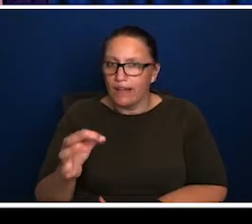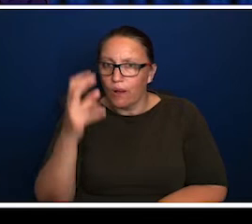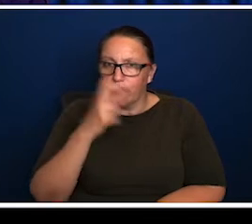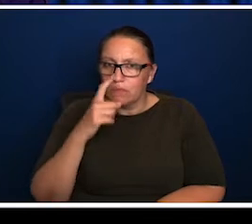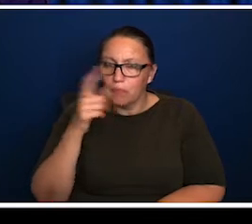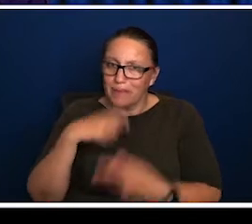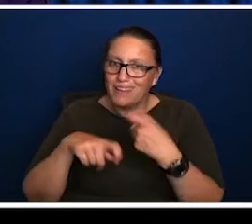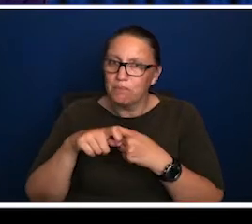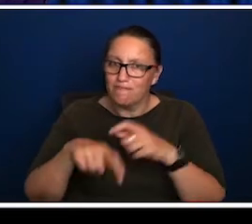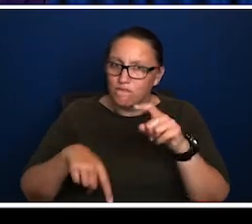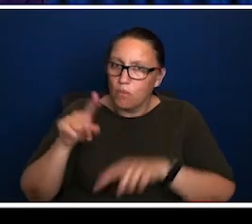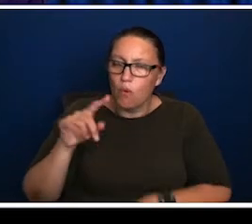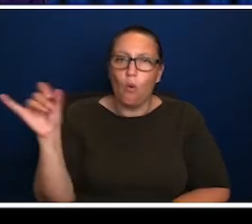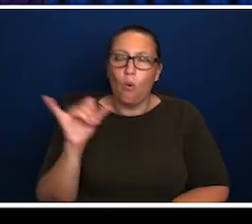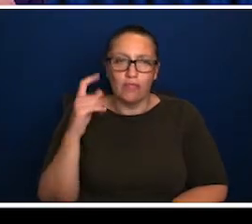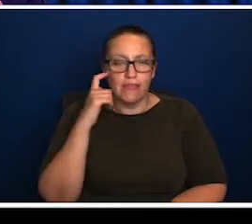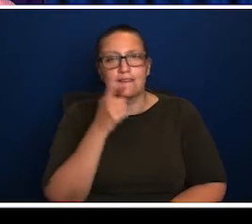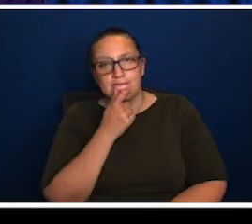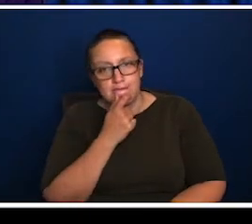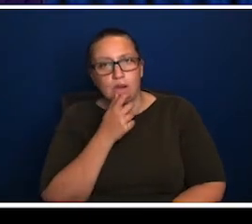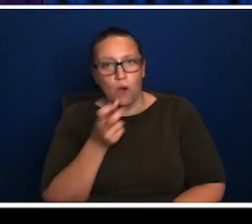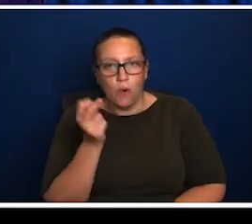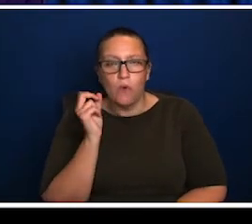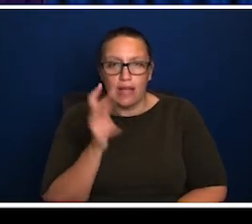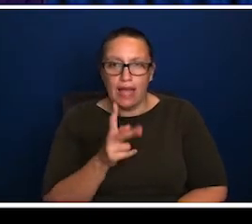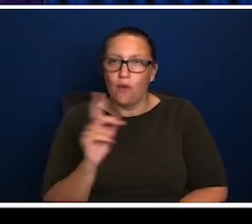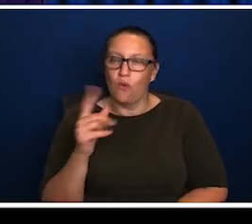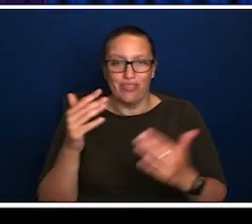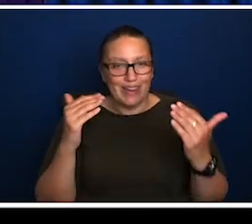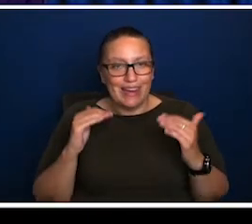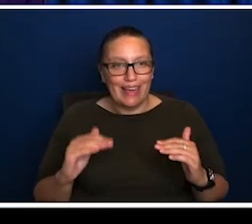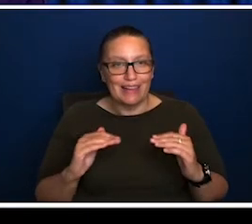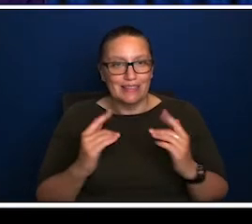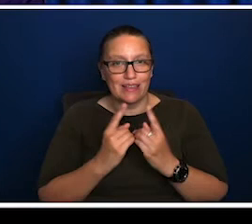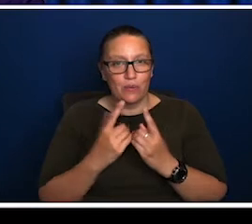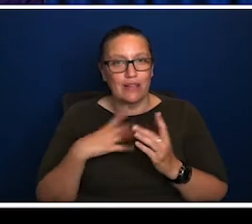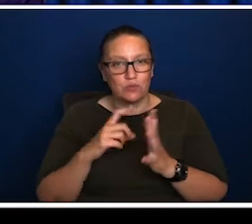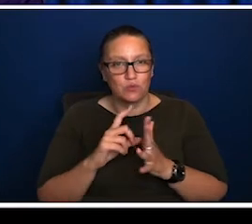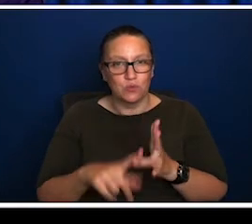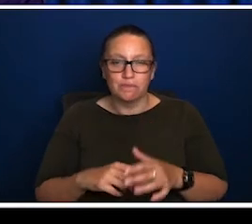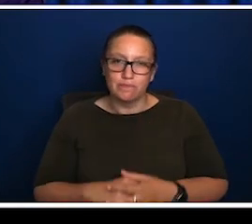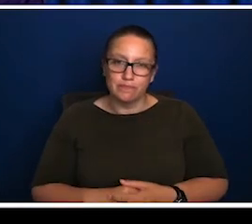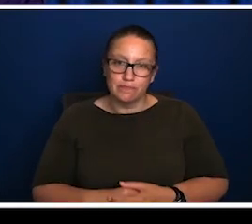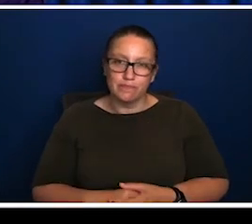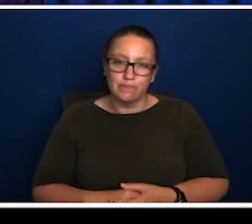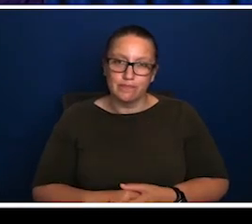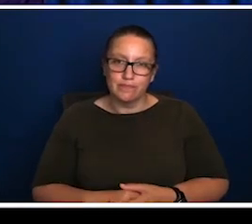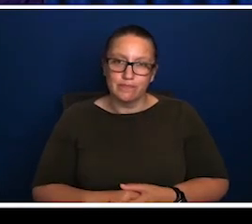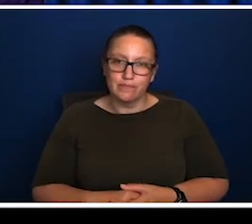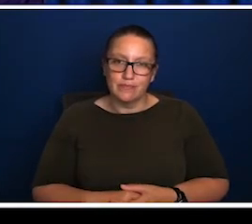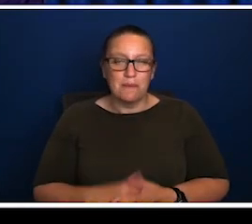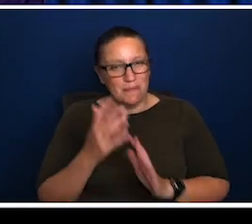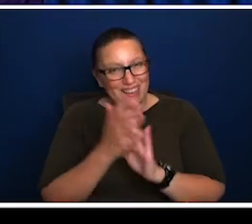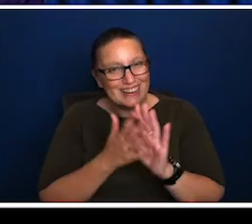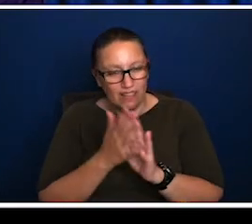At that point, what do you do? Do you start ploughing money in to get a whole lot of older people to play footy? Or do you think about the next